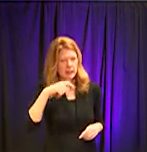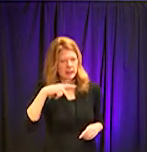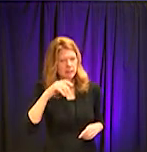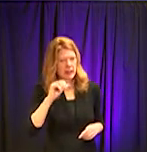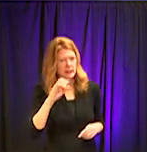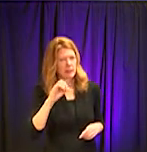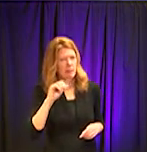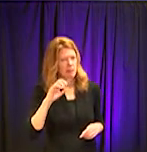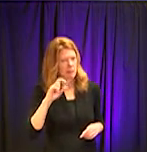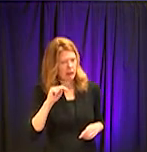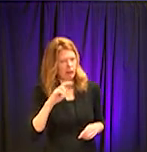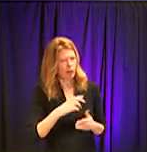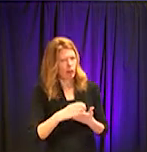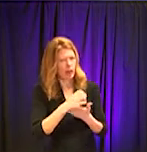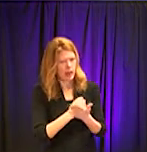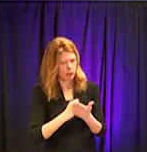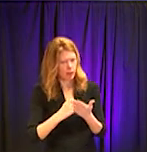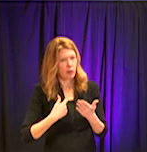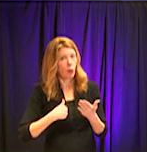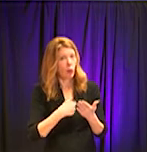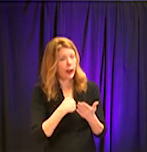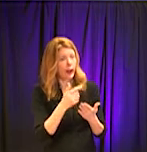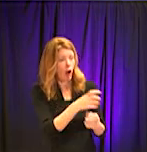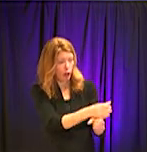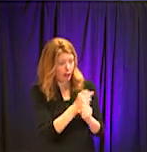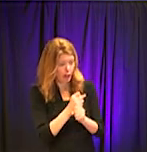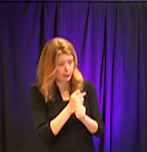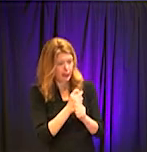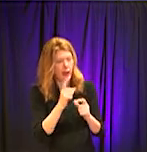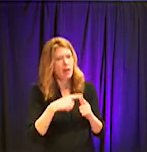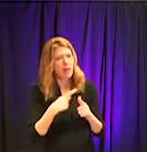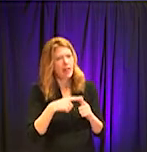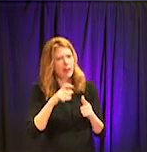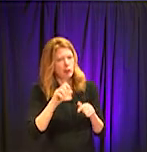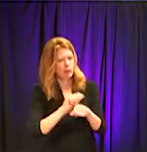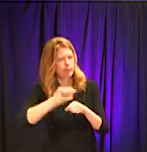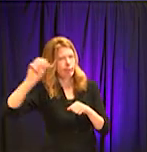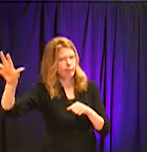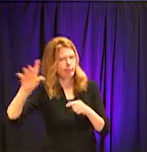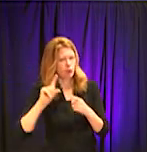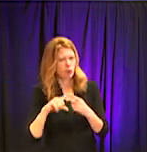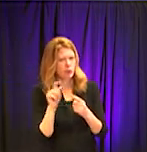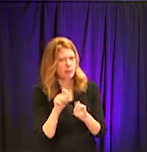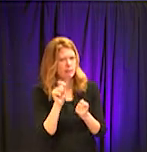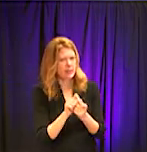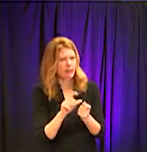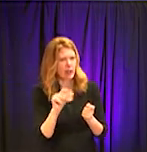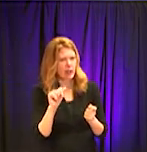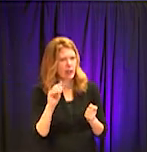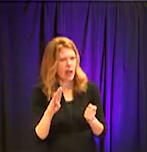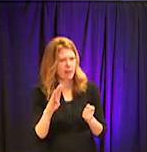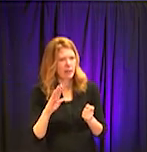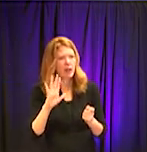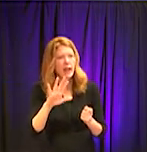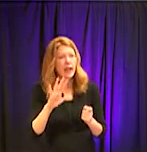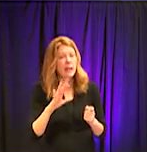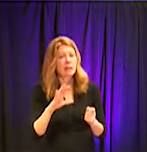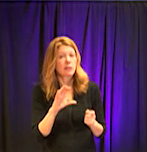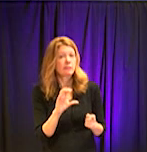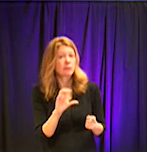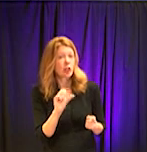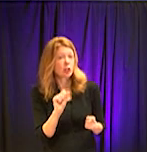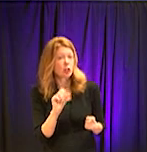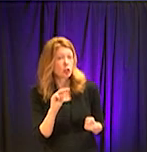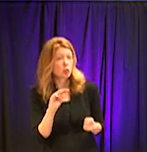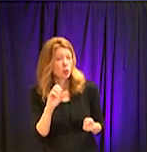specimens. The specimens still have to be sent to a lab. How do you get the specimen? It's a nasopharyngeal swab. Yes, I know. So